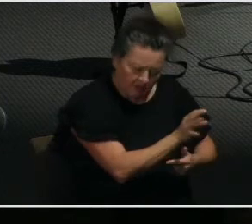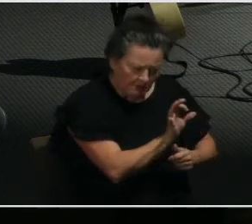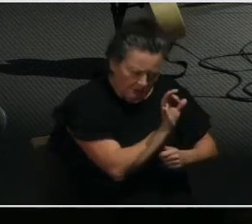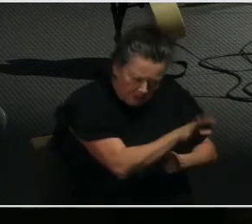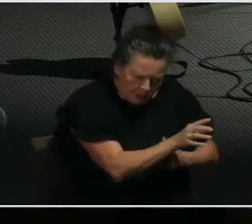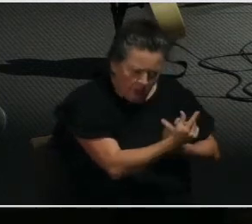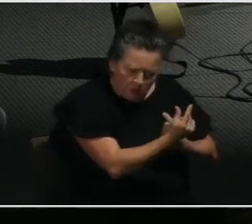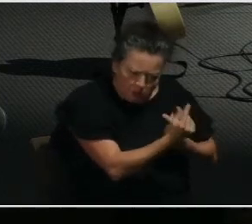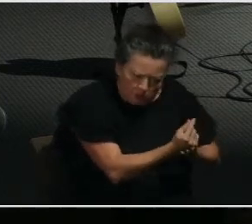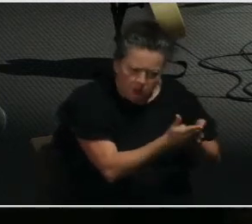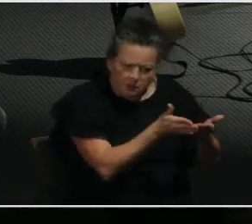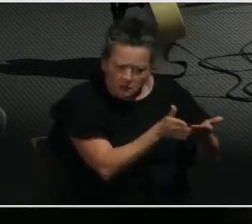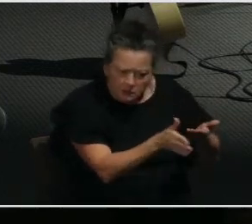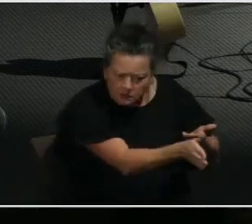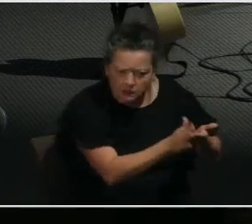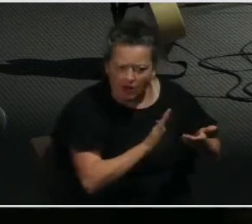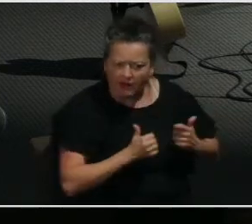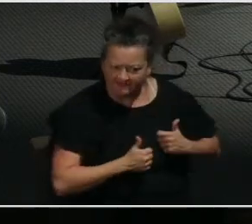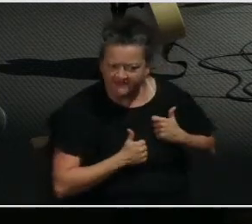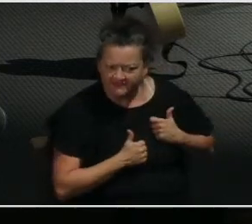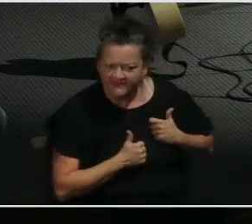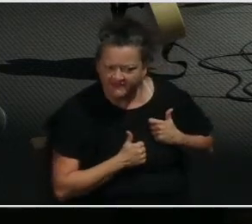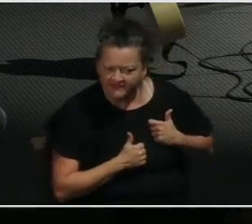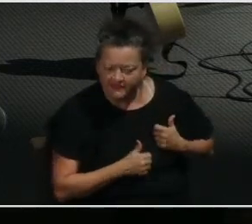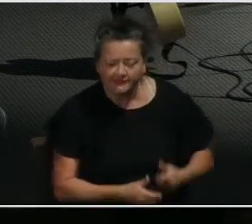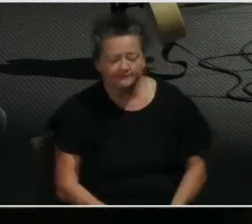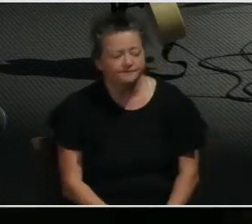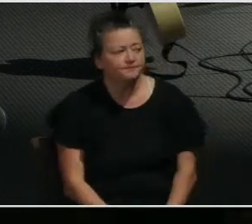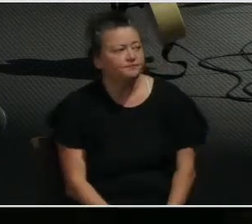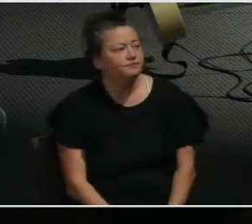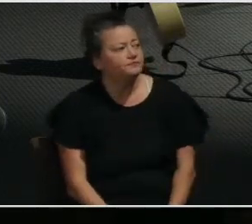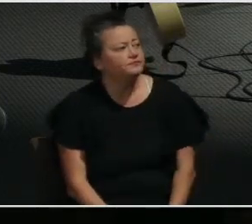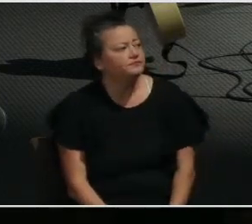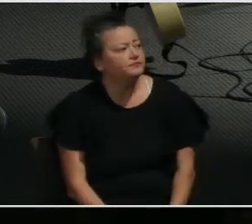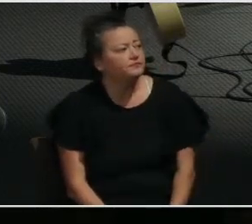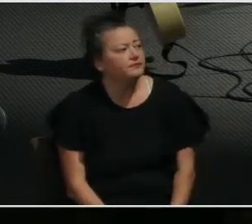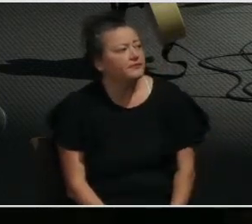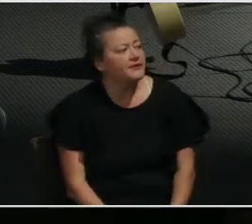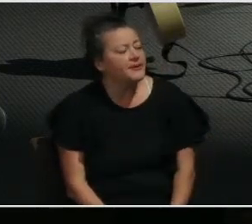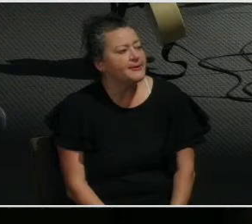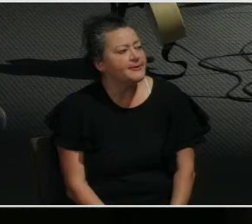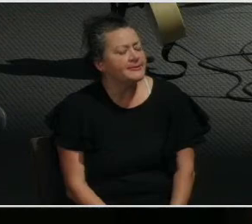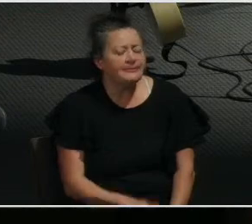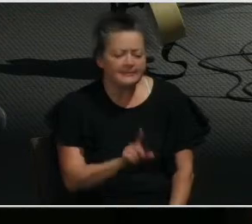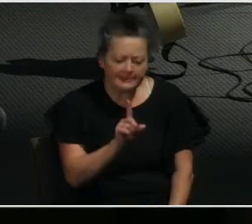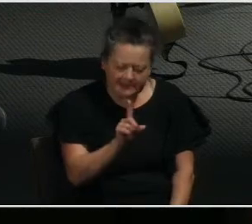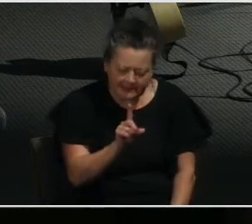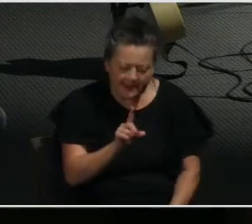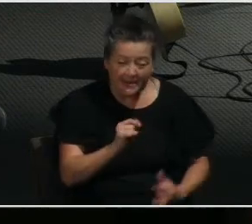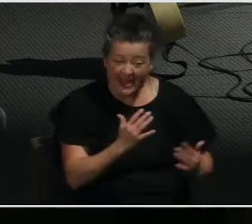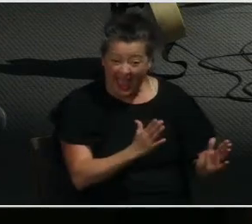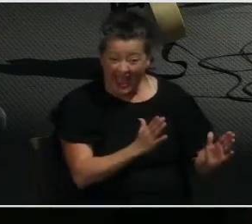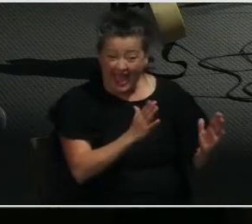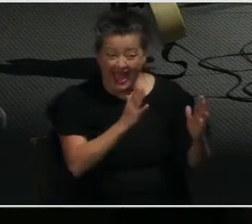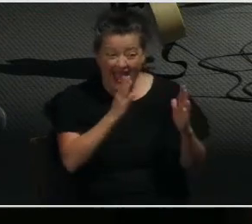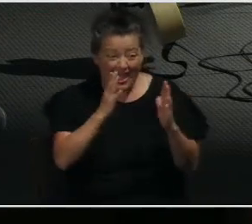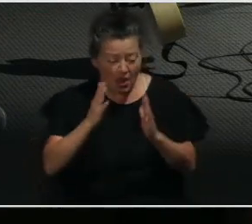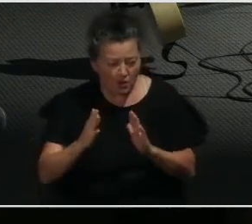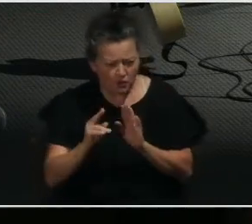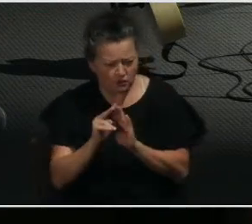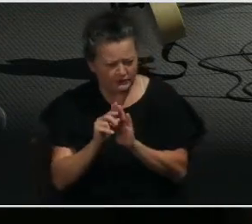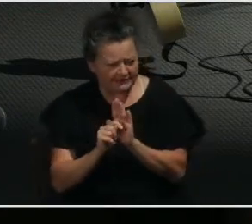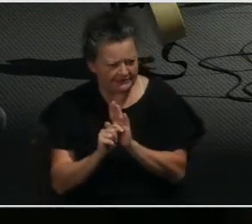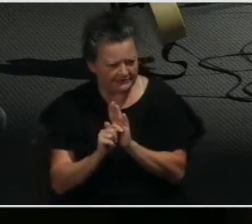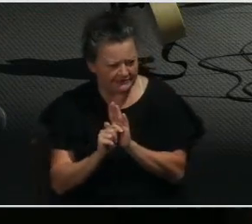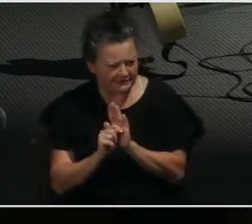to individuals throughout their lives and throughout the Bible. But here it seems that